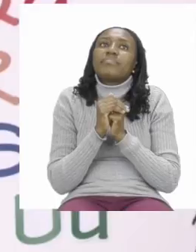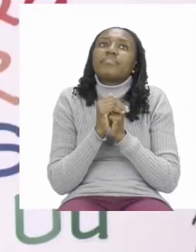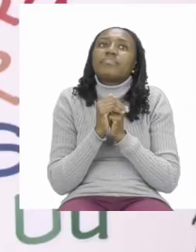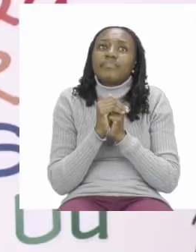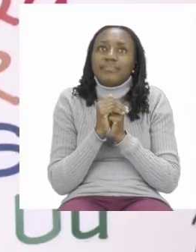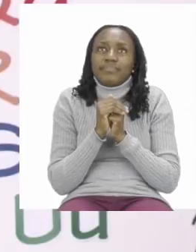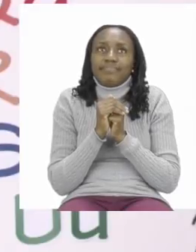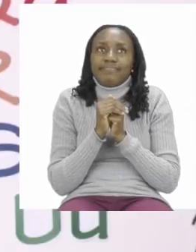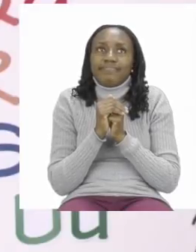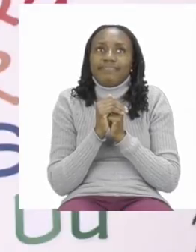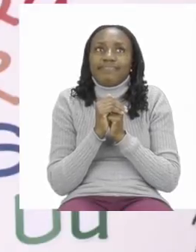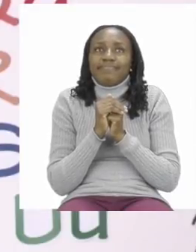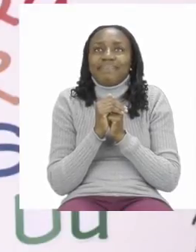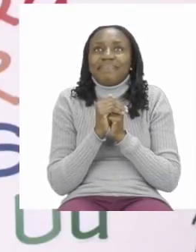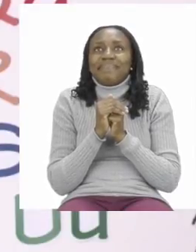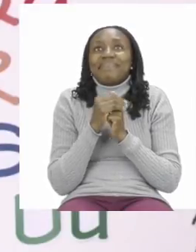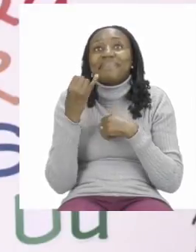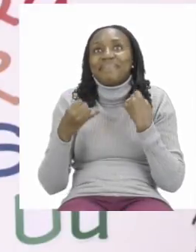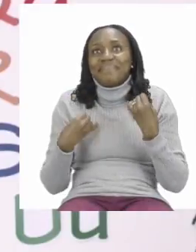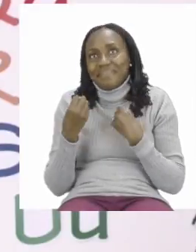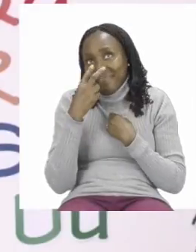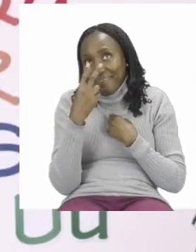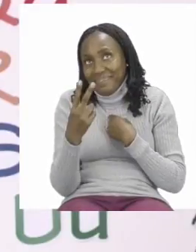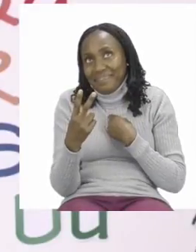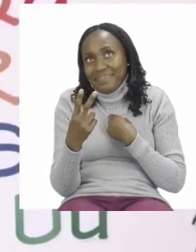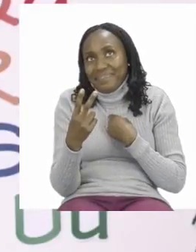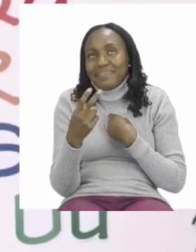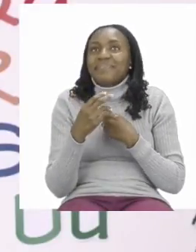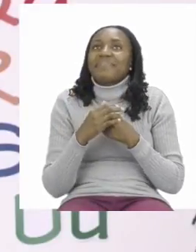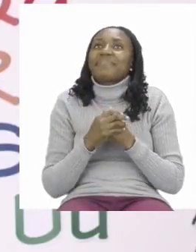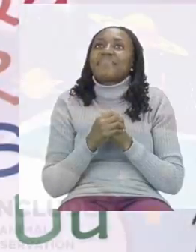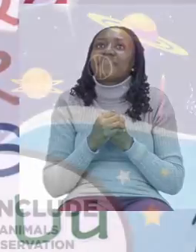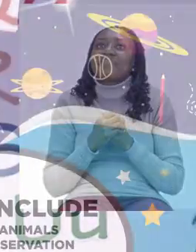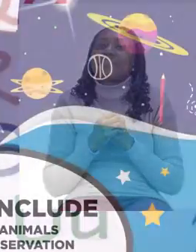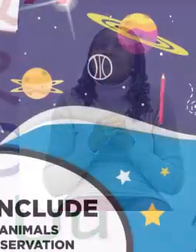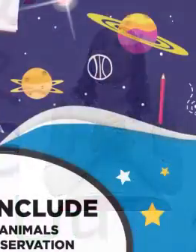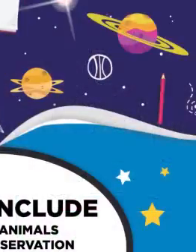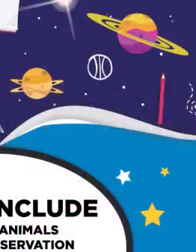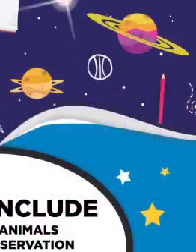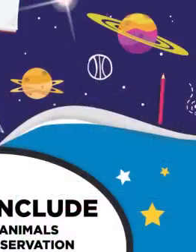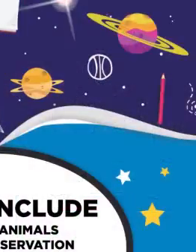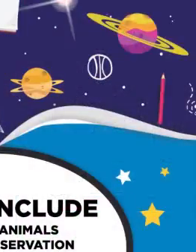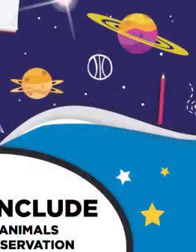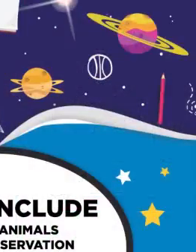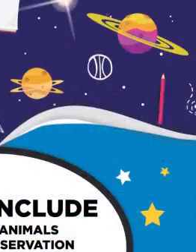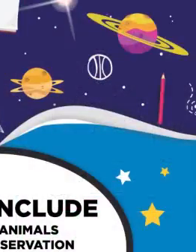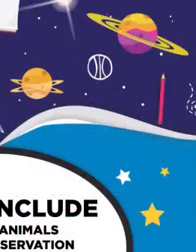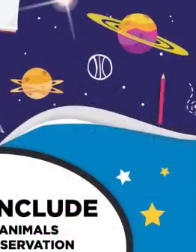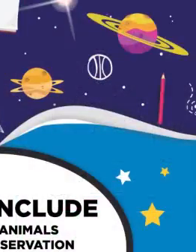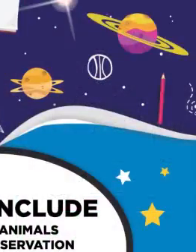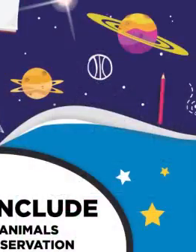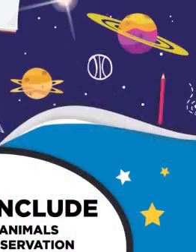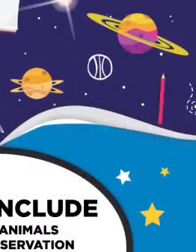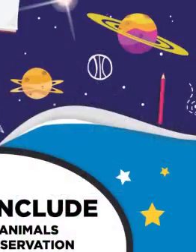names. Have fun and I'll see you when you're done after the advert break. Do you have children in the age range of five to